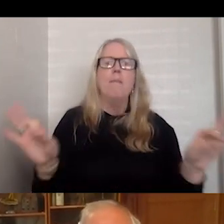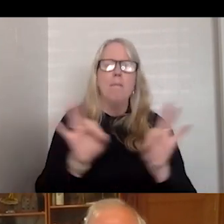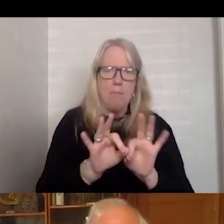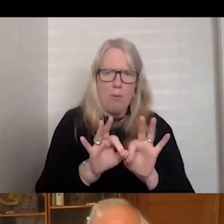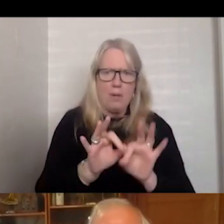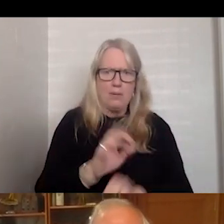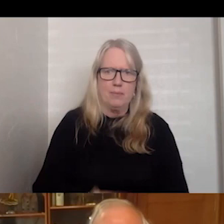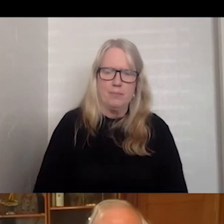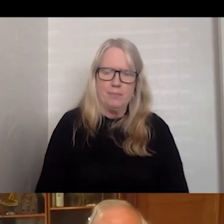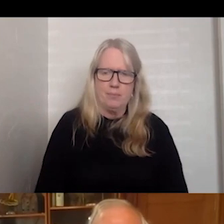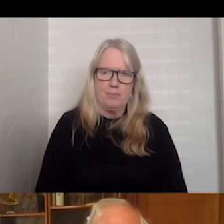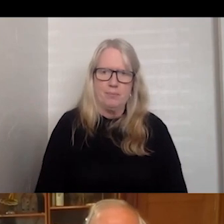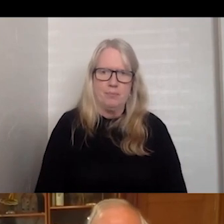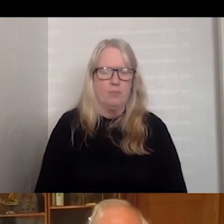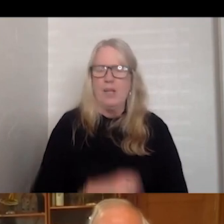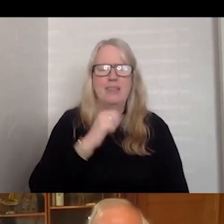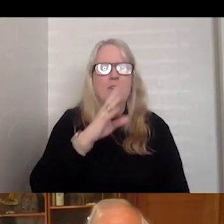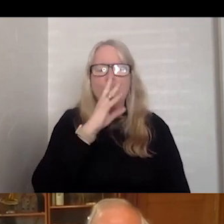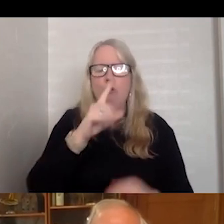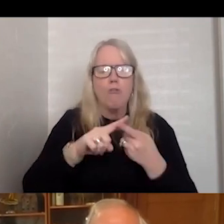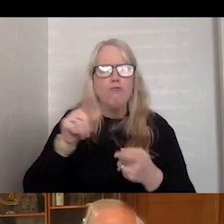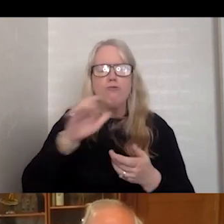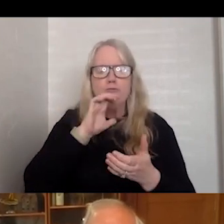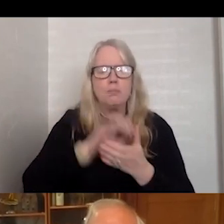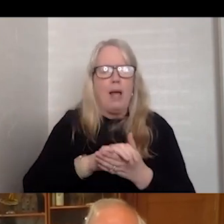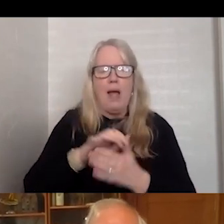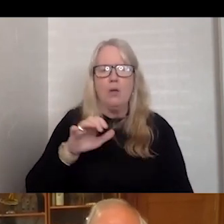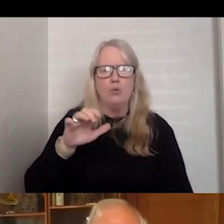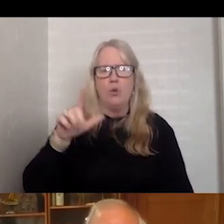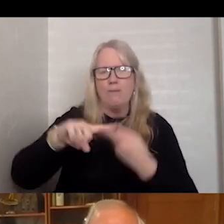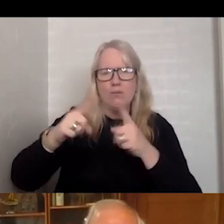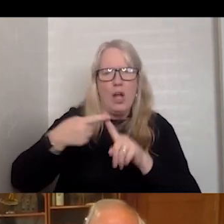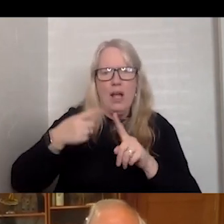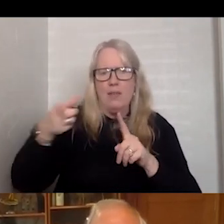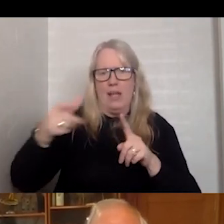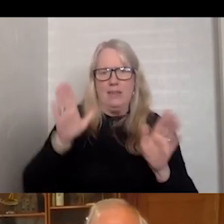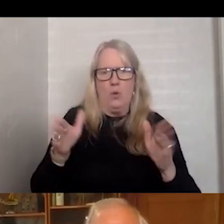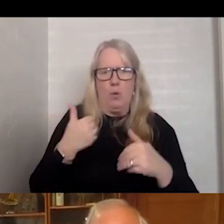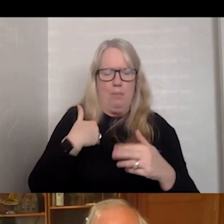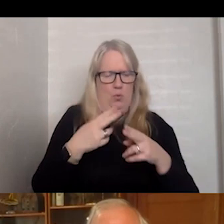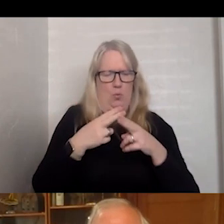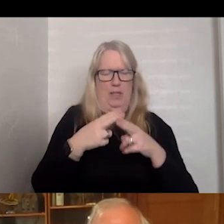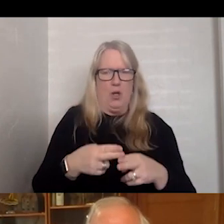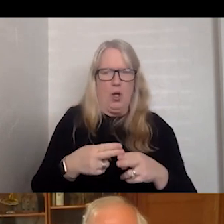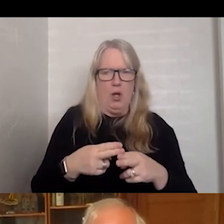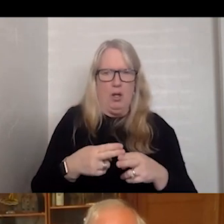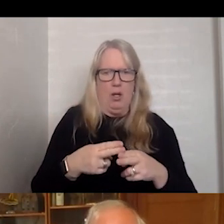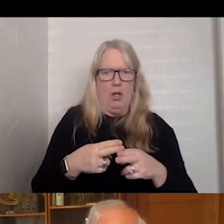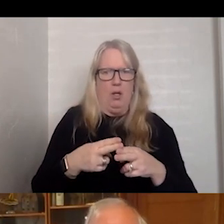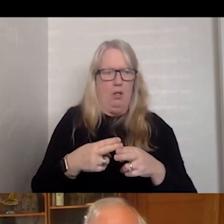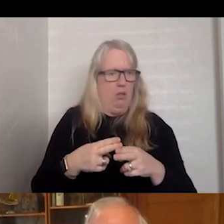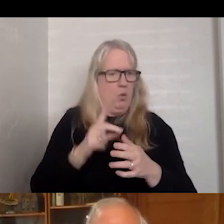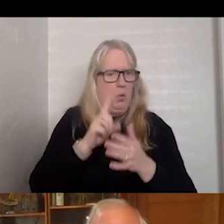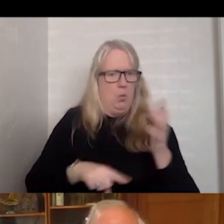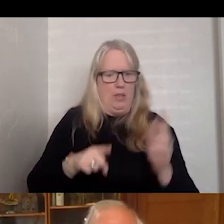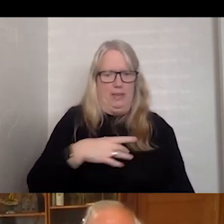Never talk to somebody's spouse or friend who's in the room with you. We call that the, what is he like in his coffee